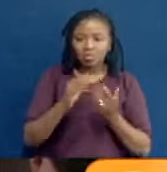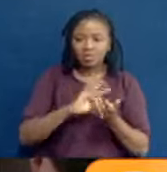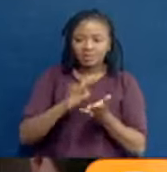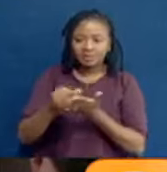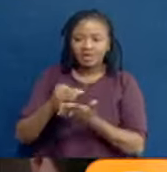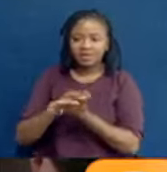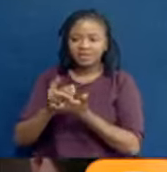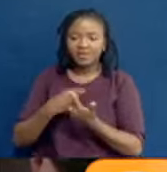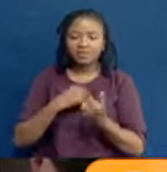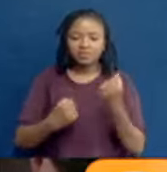airports and train stations.